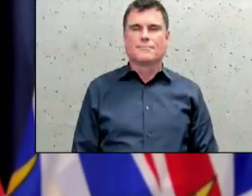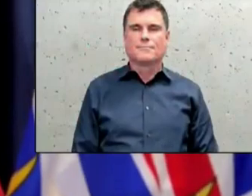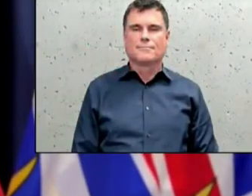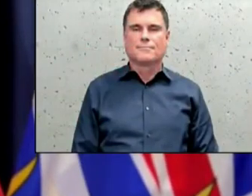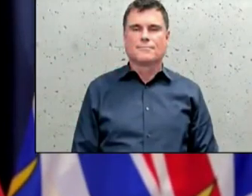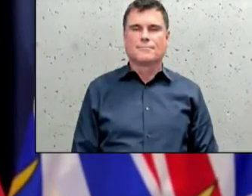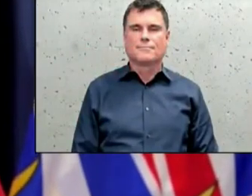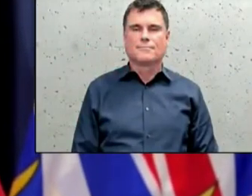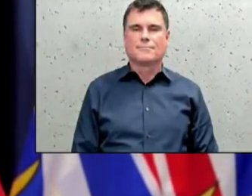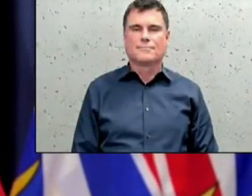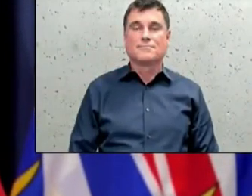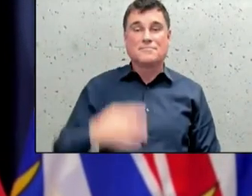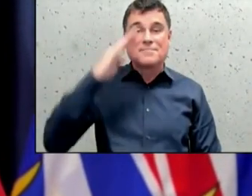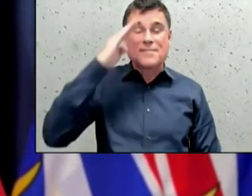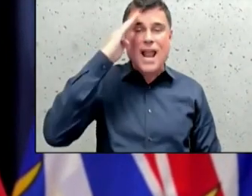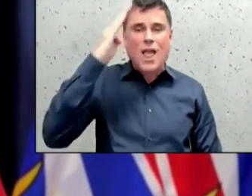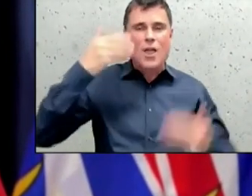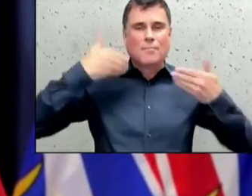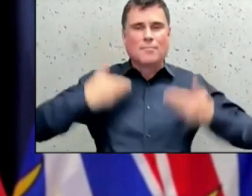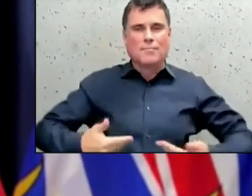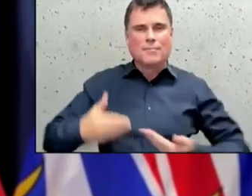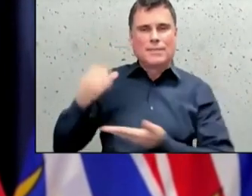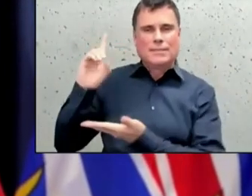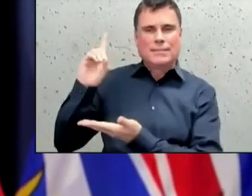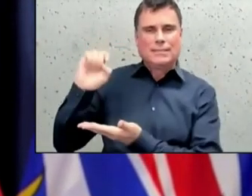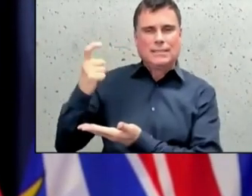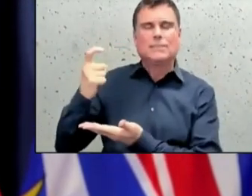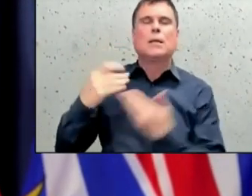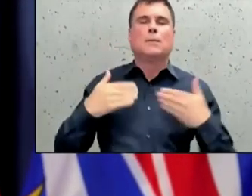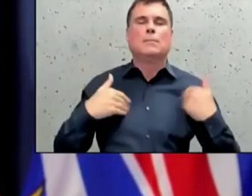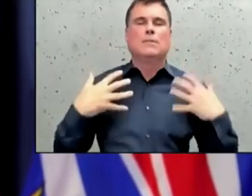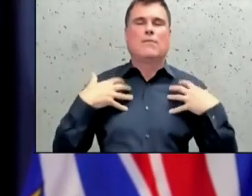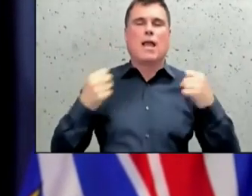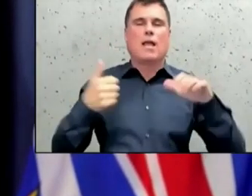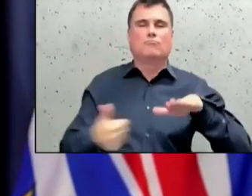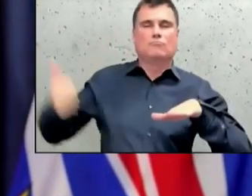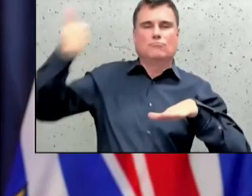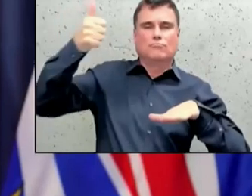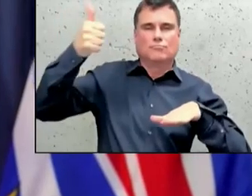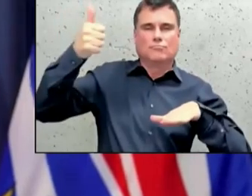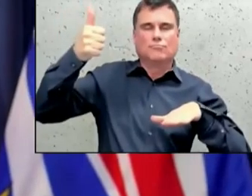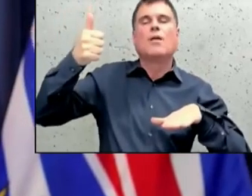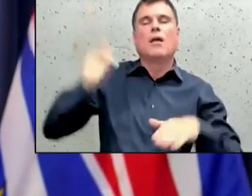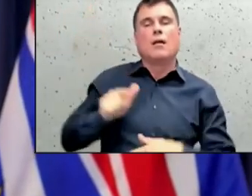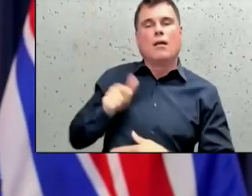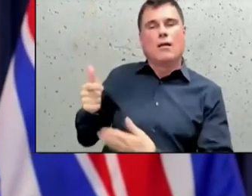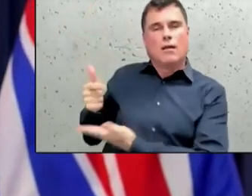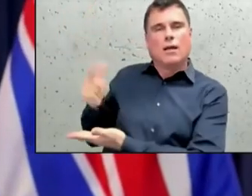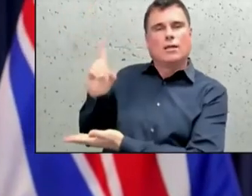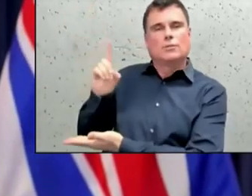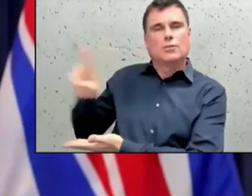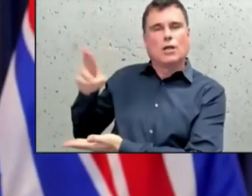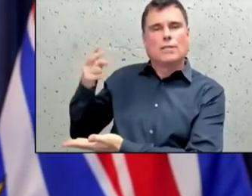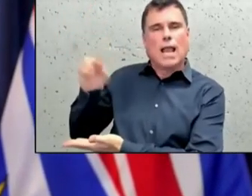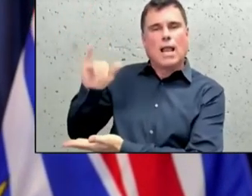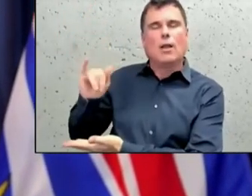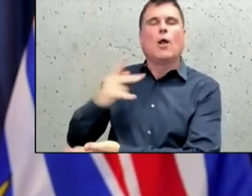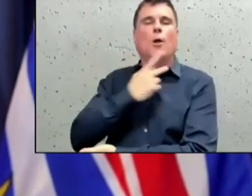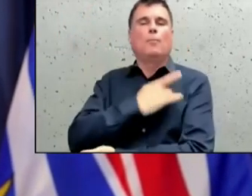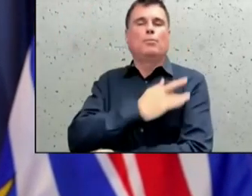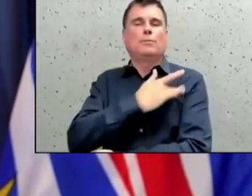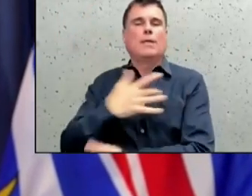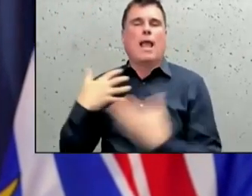Good afternoon. My name is Adrian Dix. I'm BC's Minister of Health. To my right is Dr. Bonnie Henry, BC's Provincial Health Officer. This is our